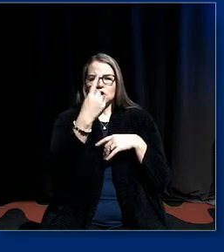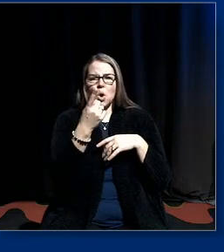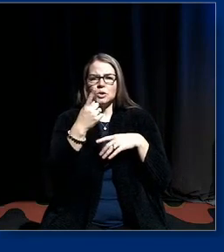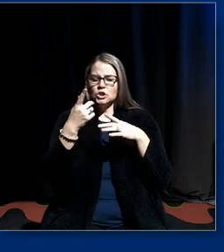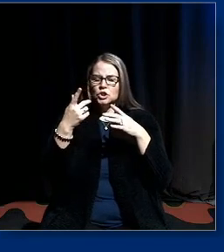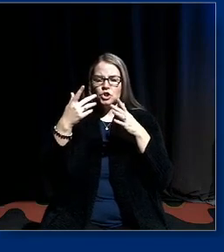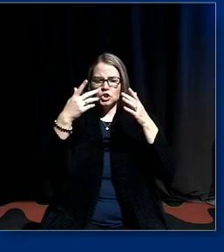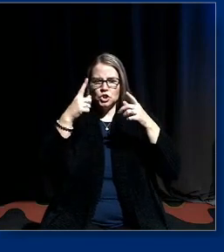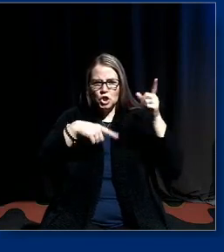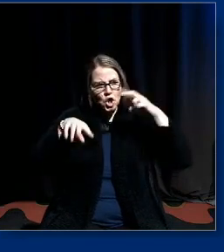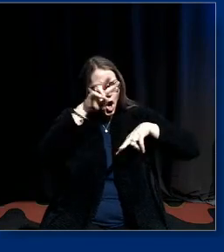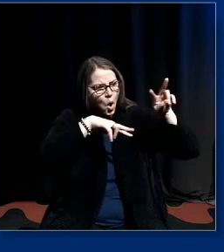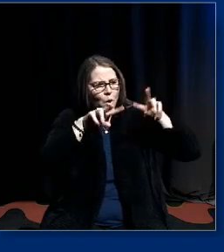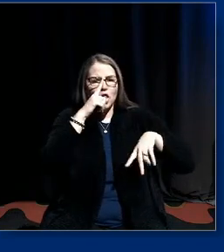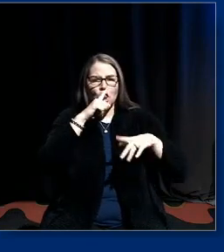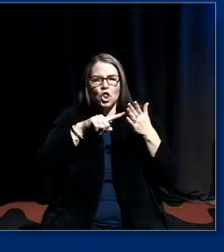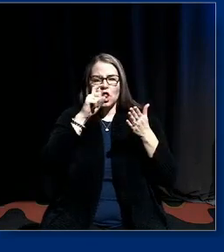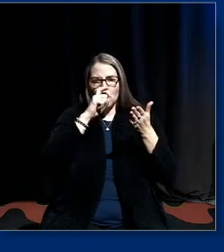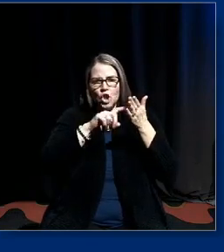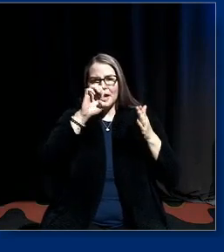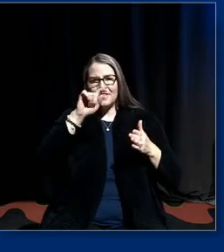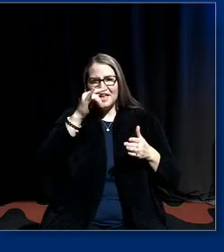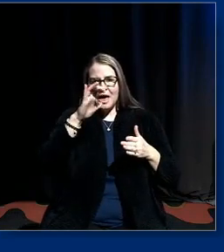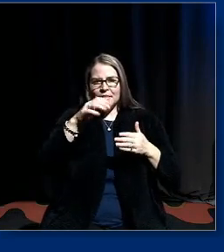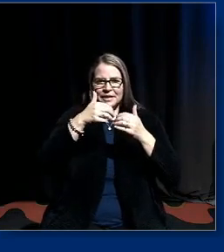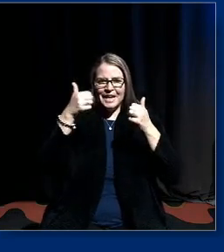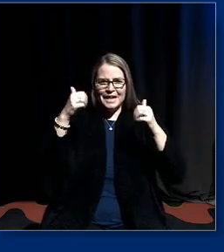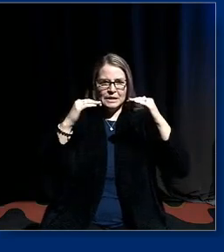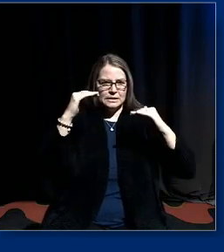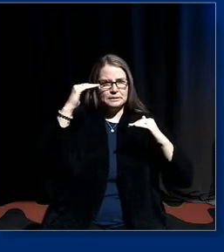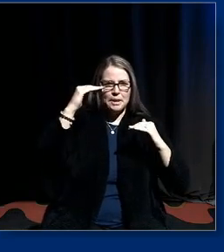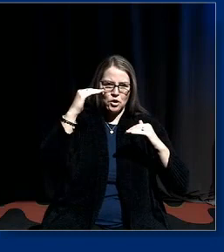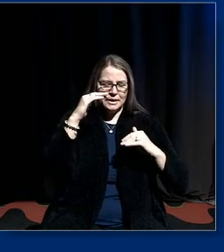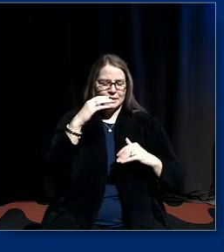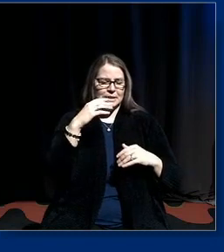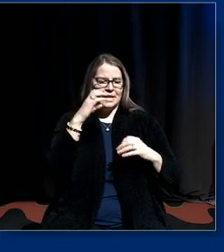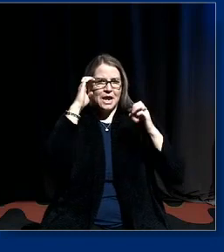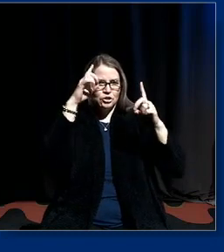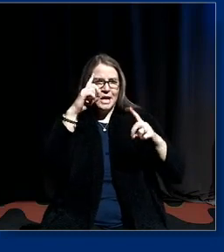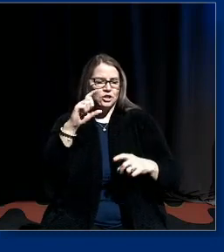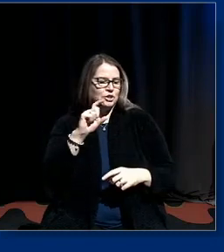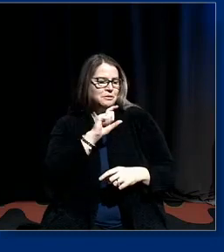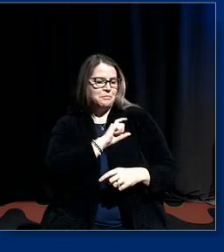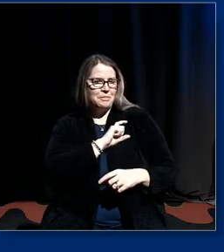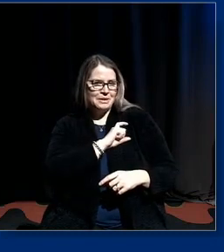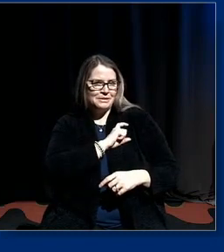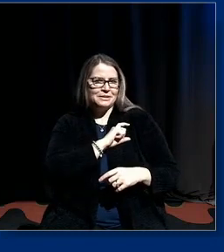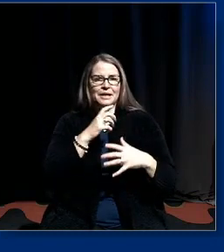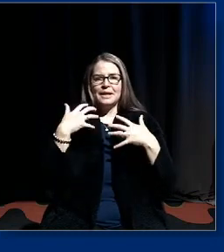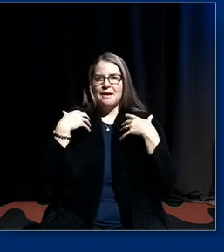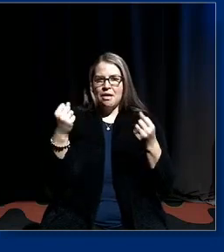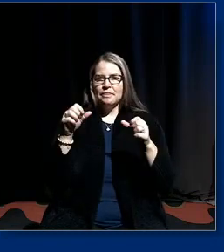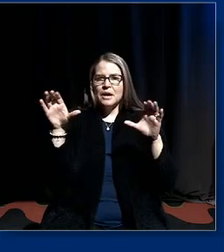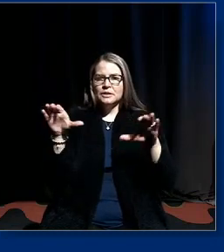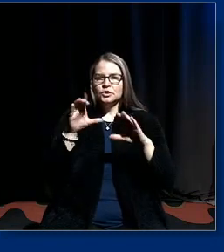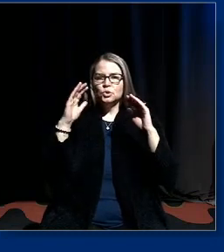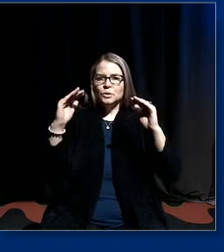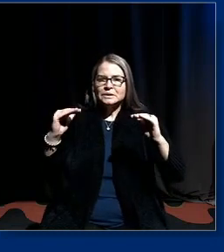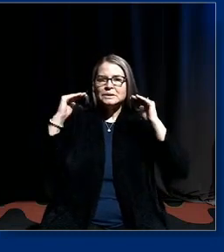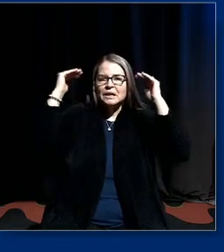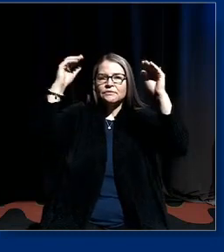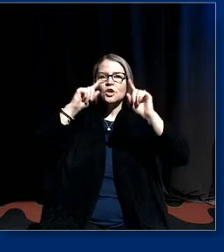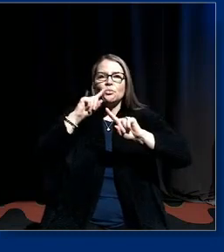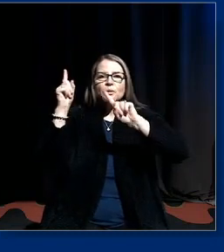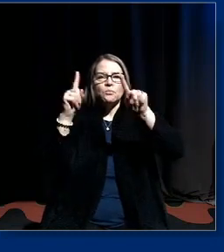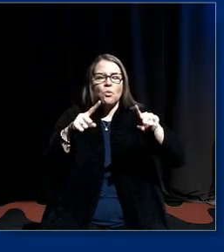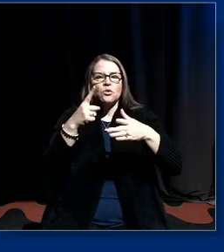at all of the ethnic disparities in education policing health and and do a state of the art um report